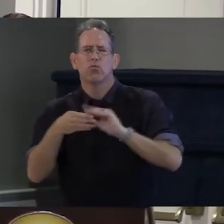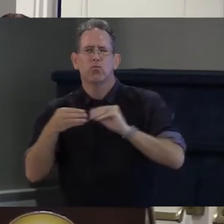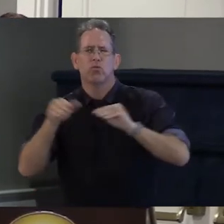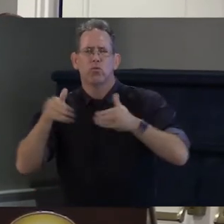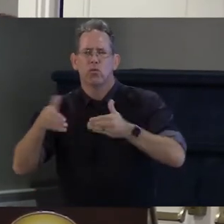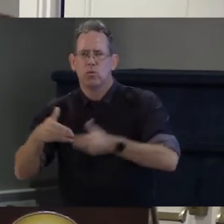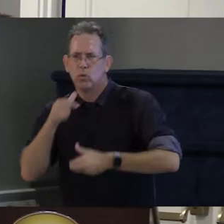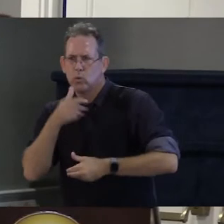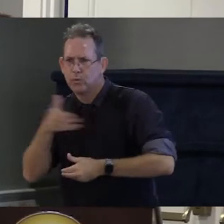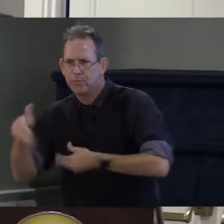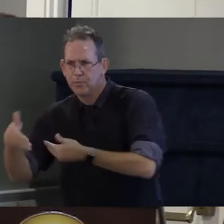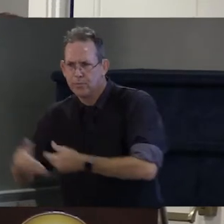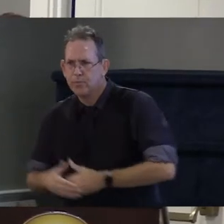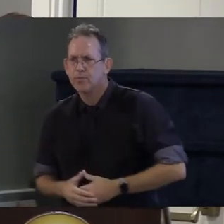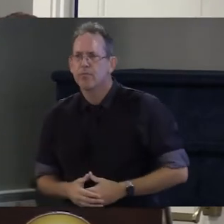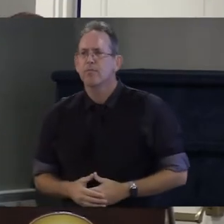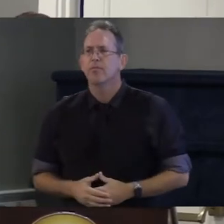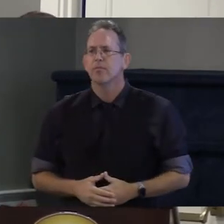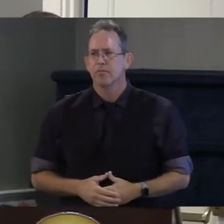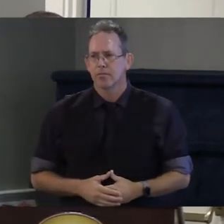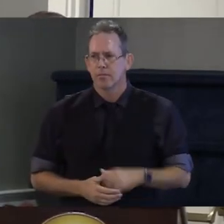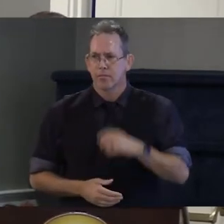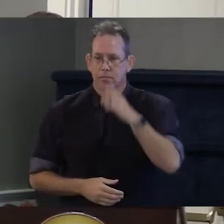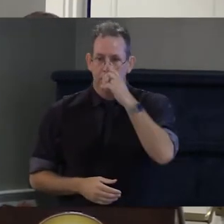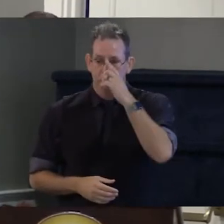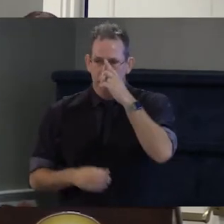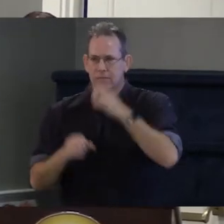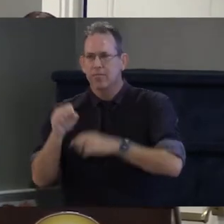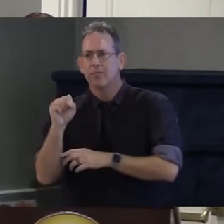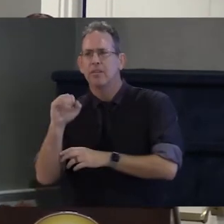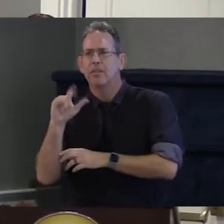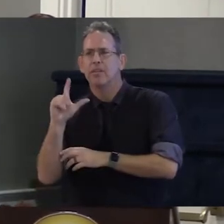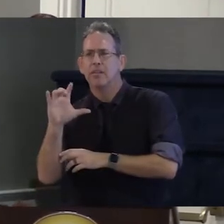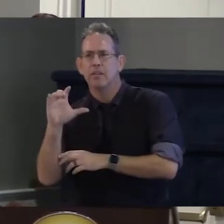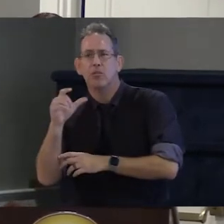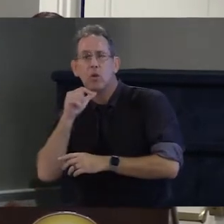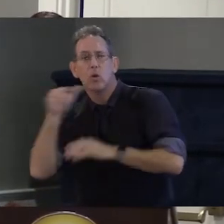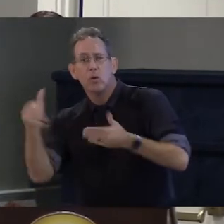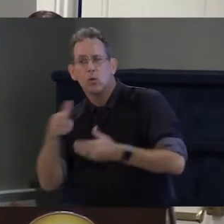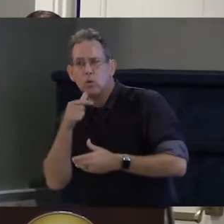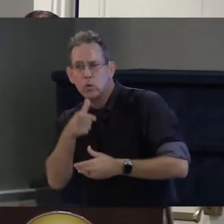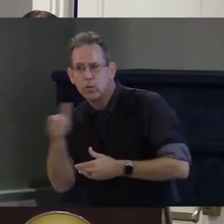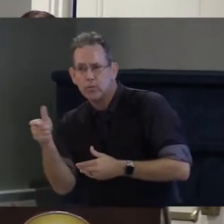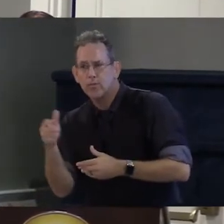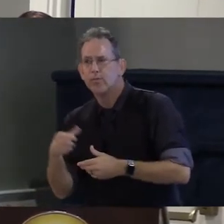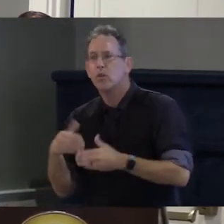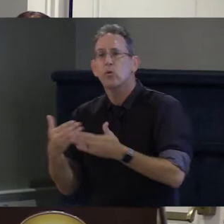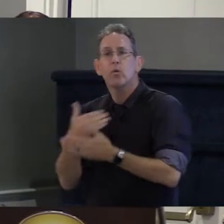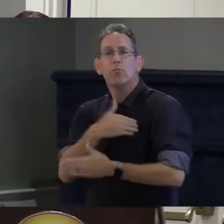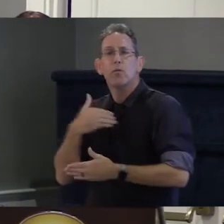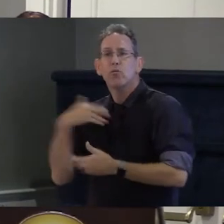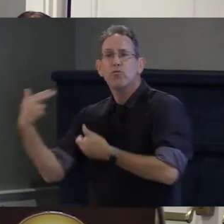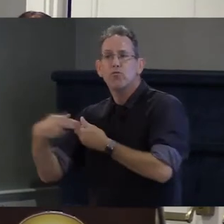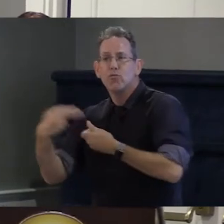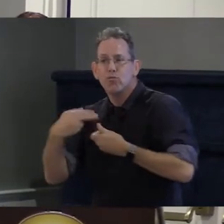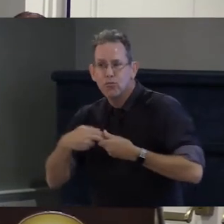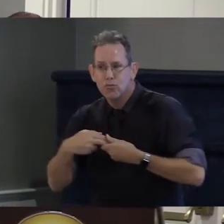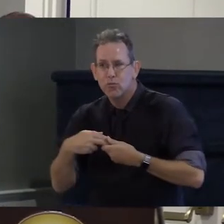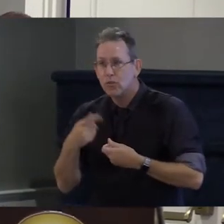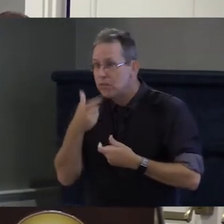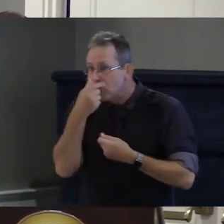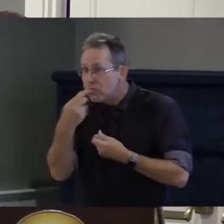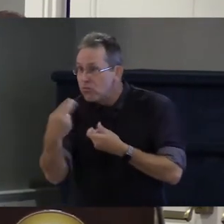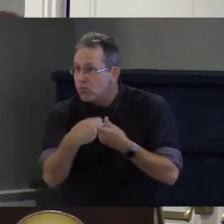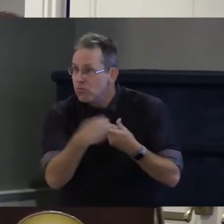the silk has welcomed new members if you have an interest in any of the four committees we have a committee on housing and transportation